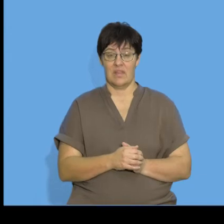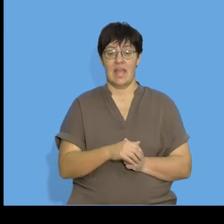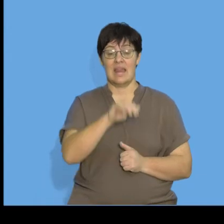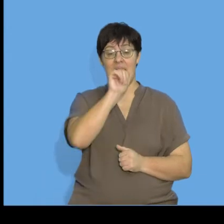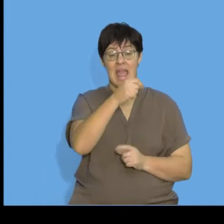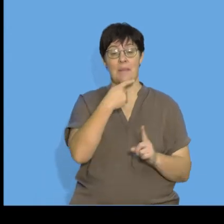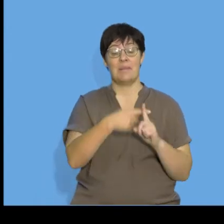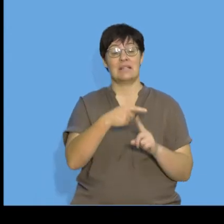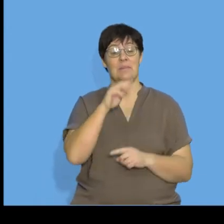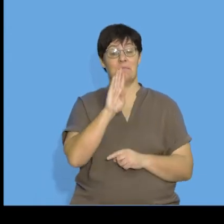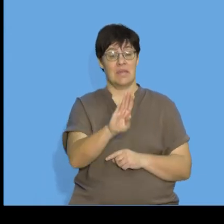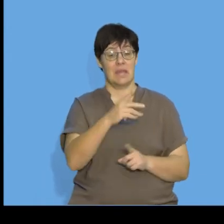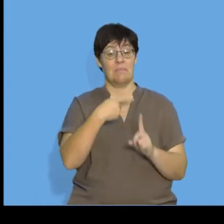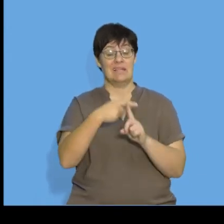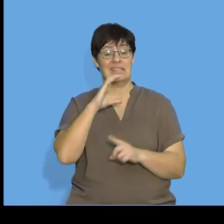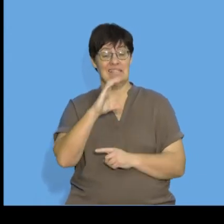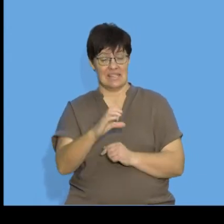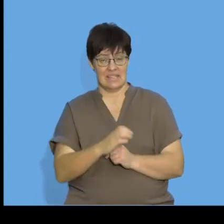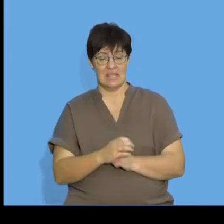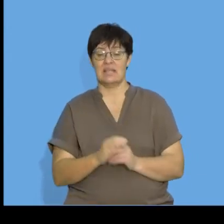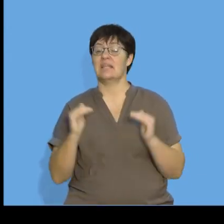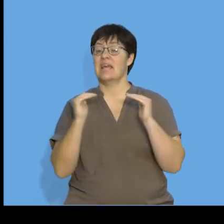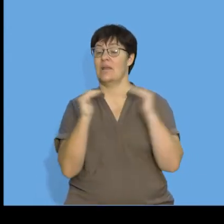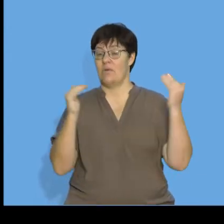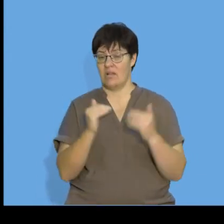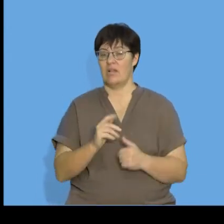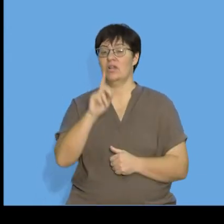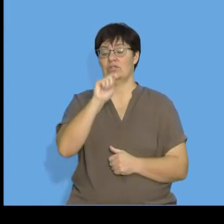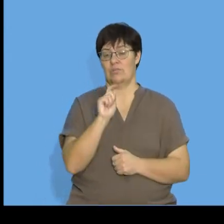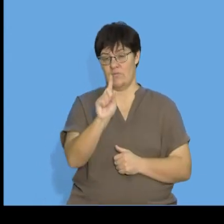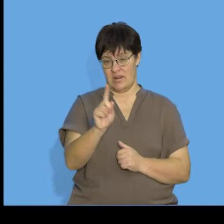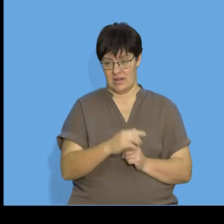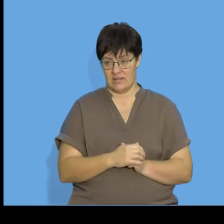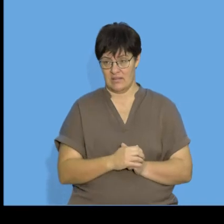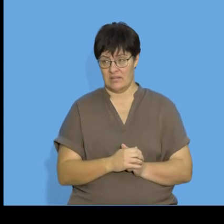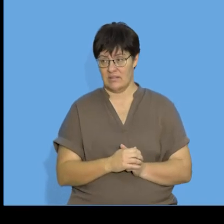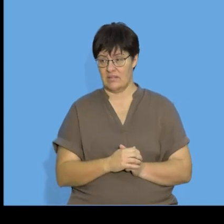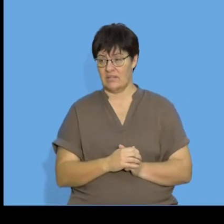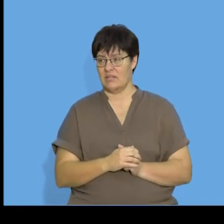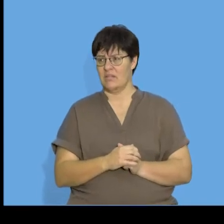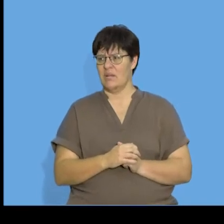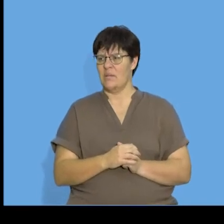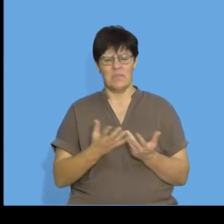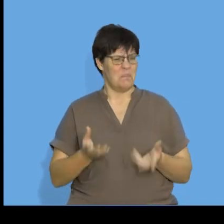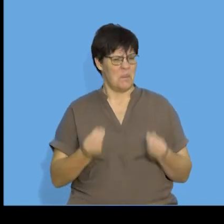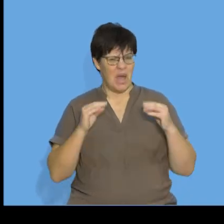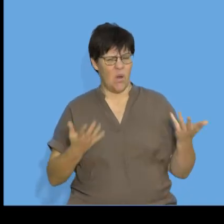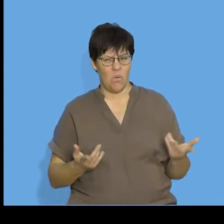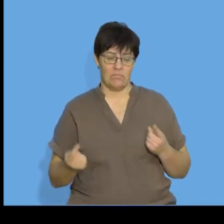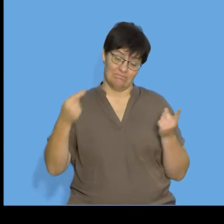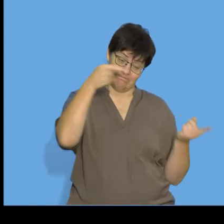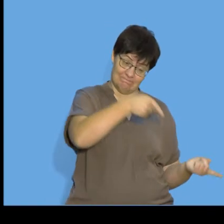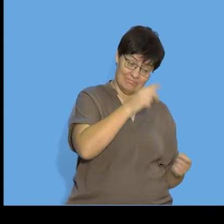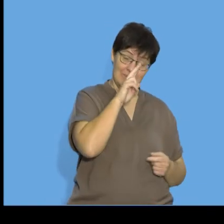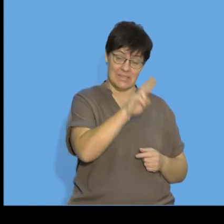and a plus b plus c was just equal to term one if you're wondering how I got that